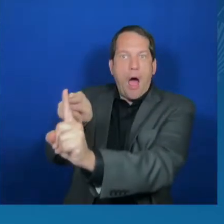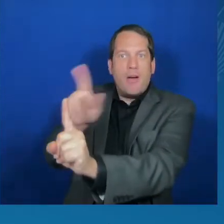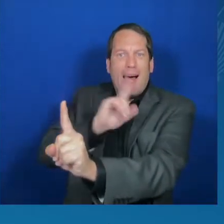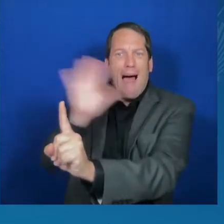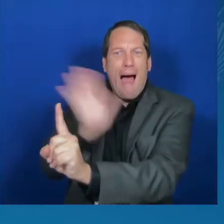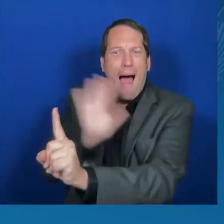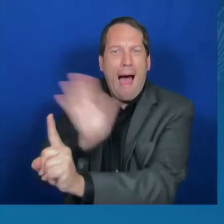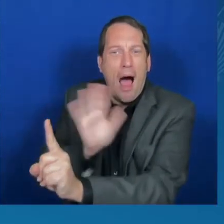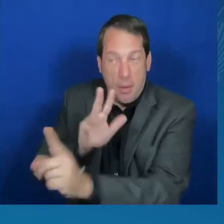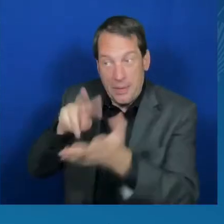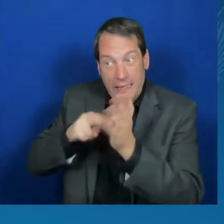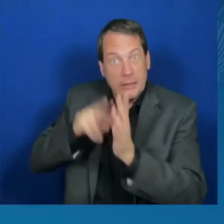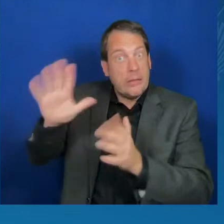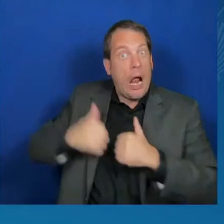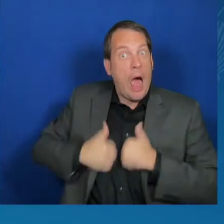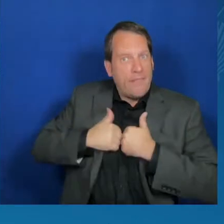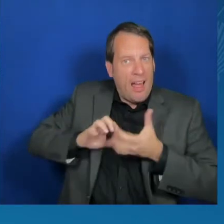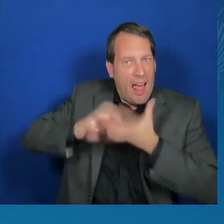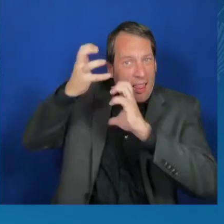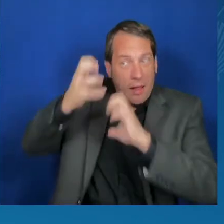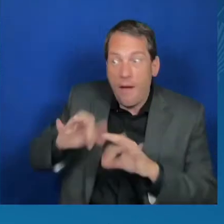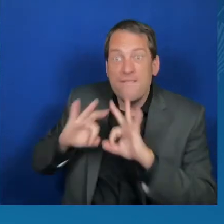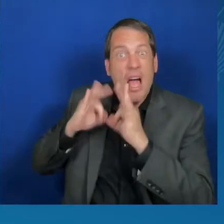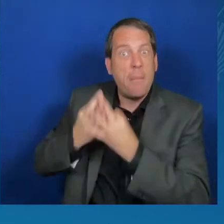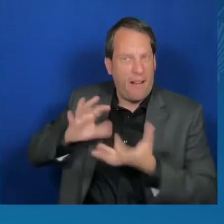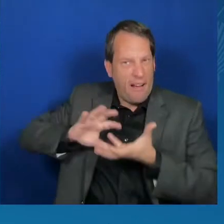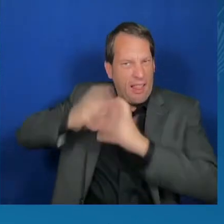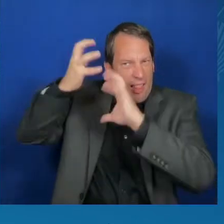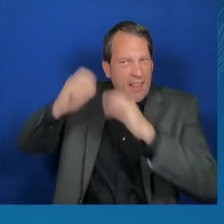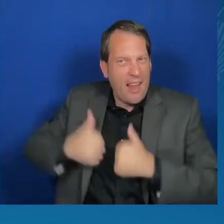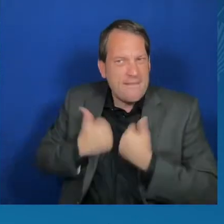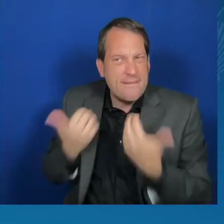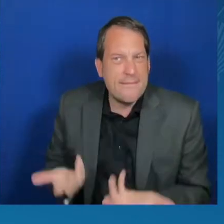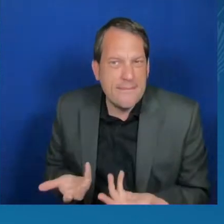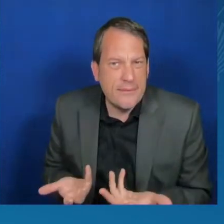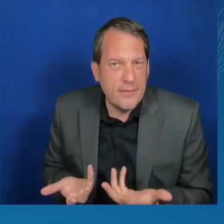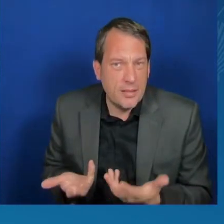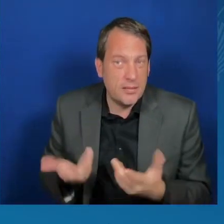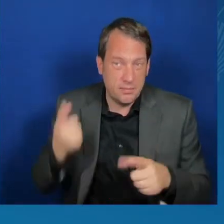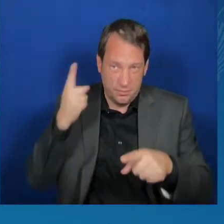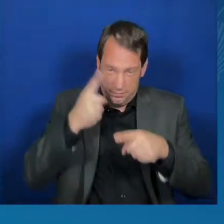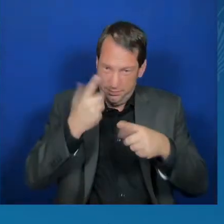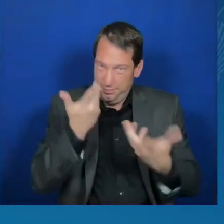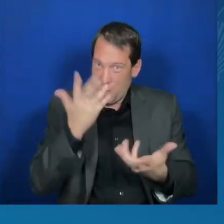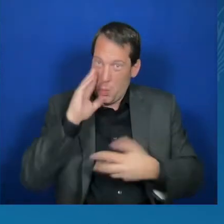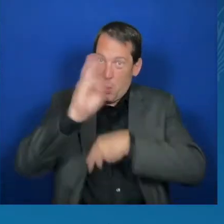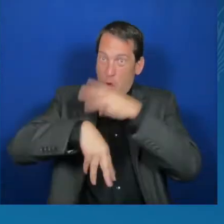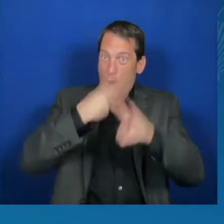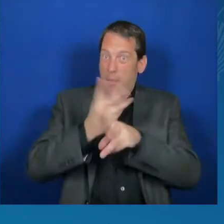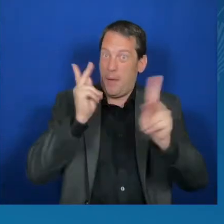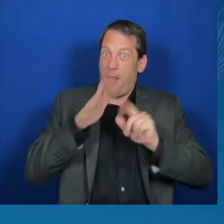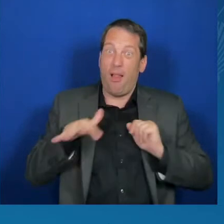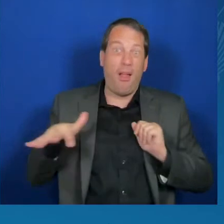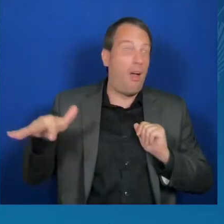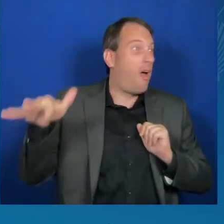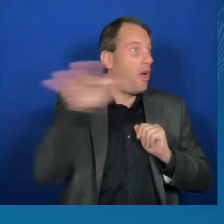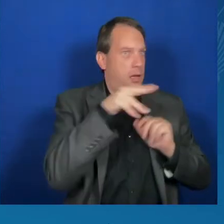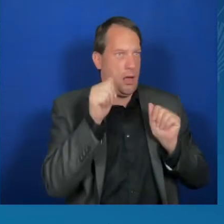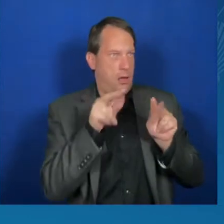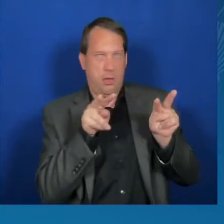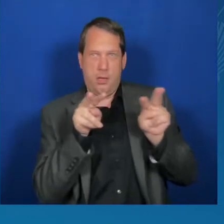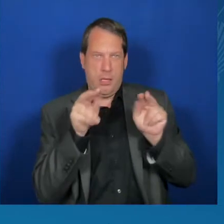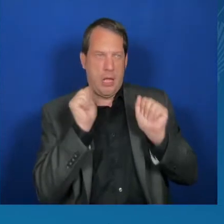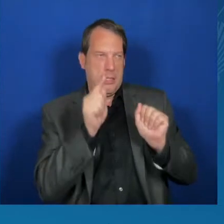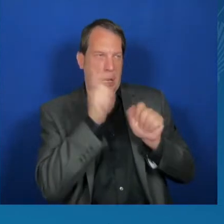cannot discern fact from fiction because of a flood of AI-enabled